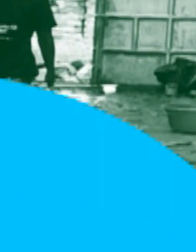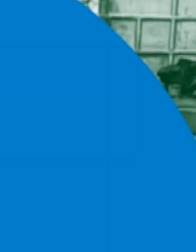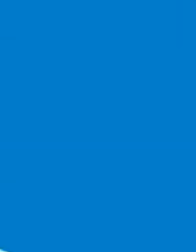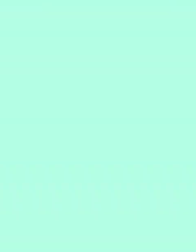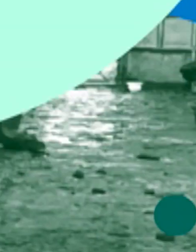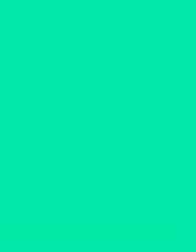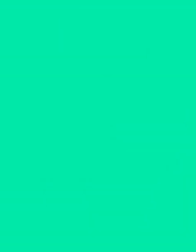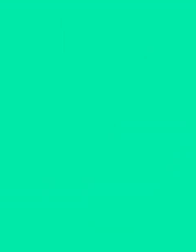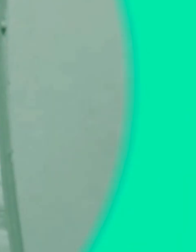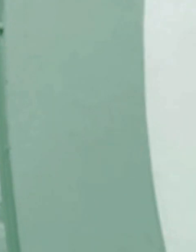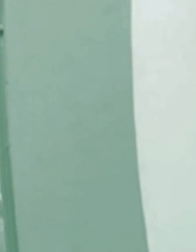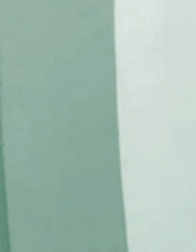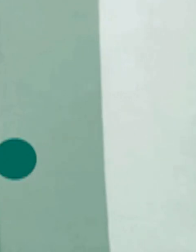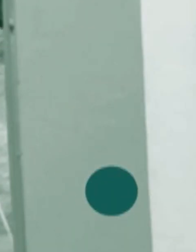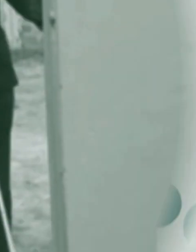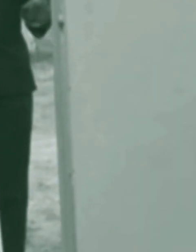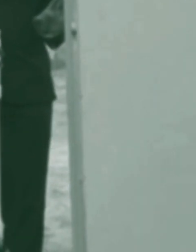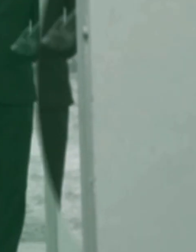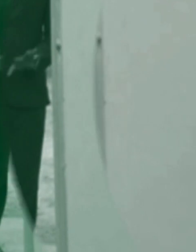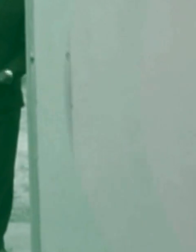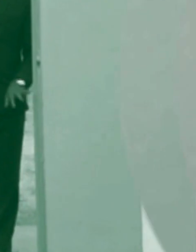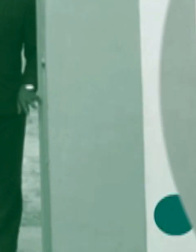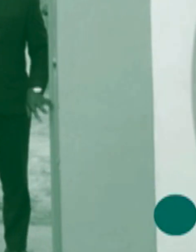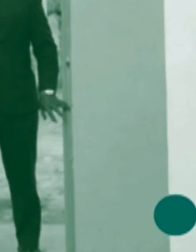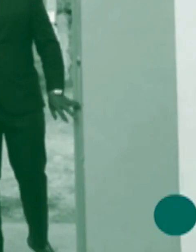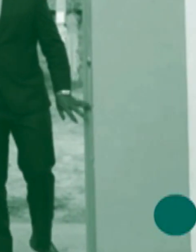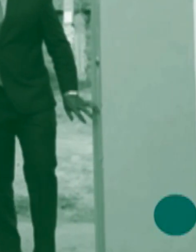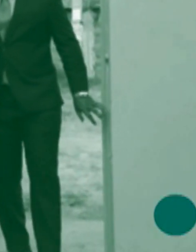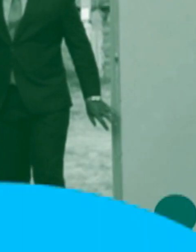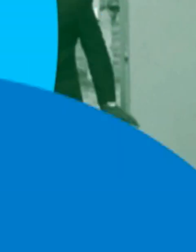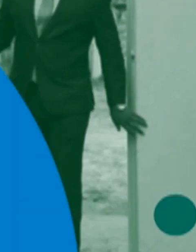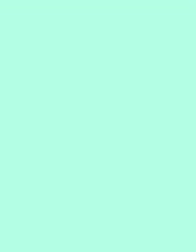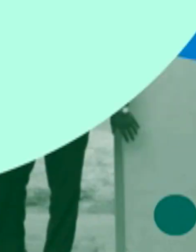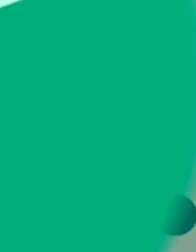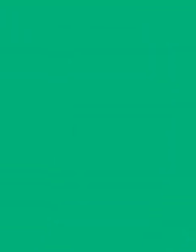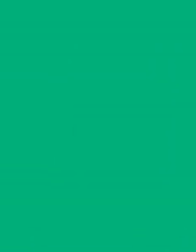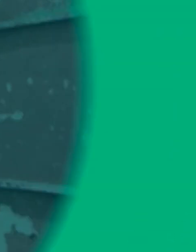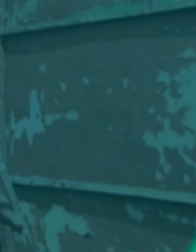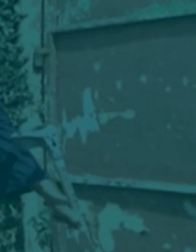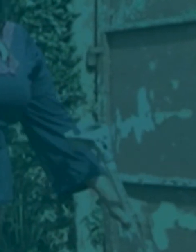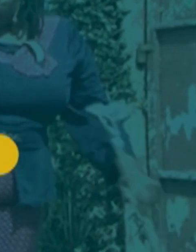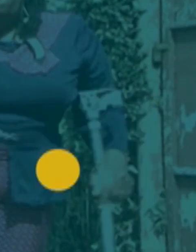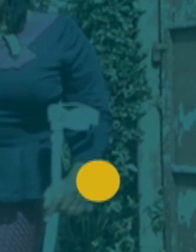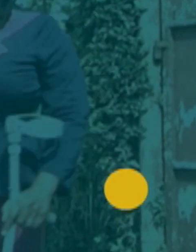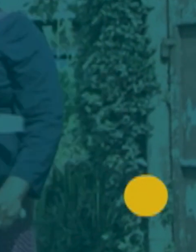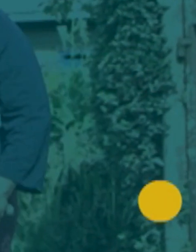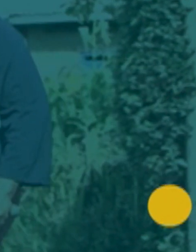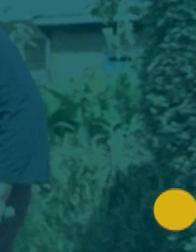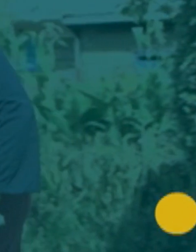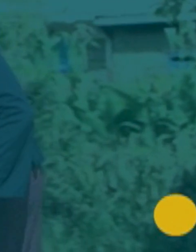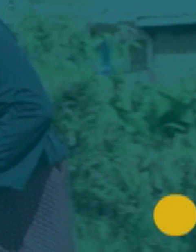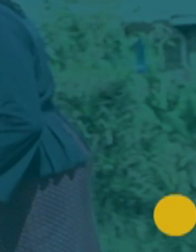we are capable beautiful we are born to do great